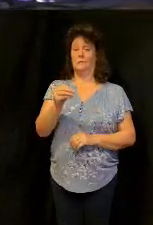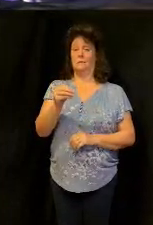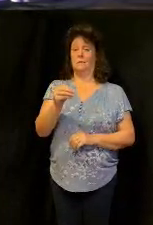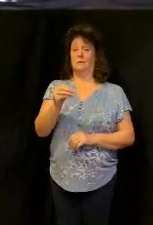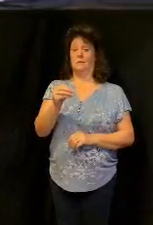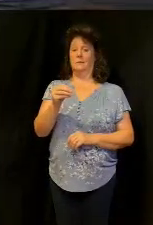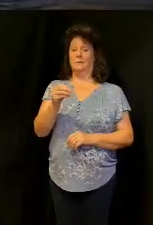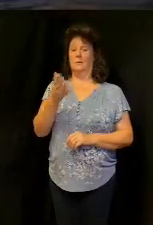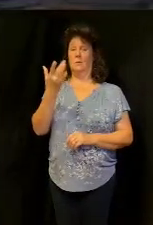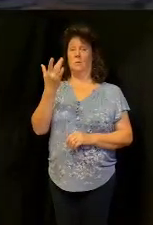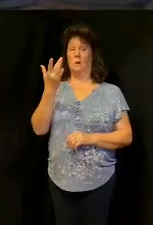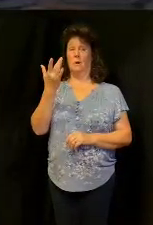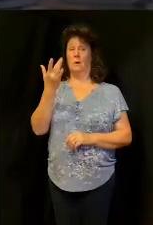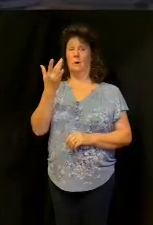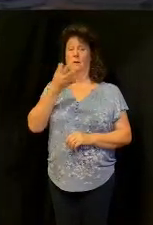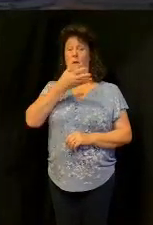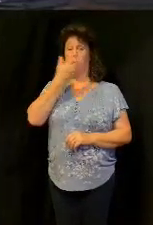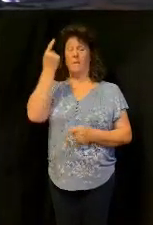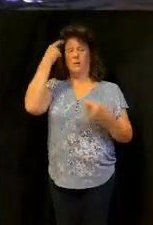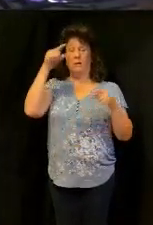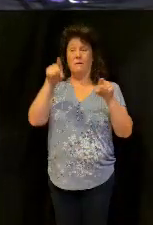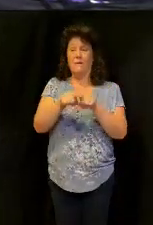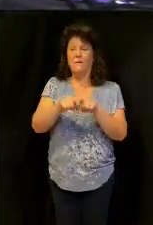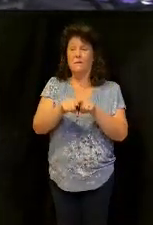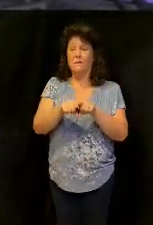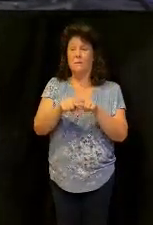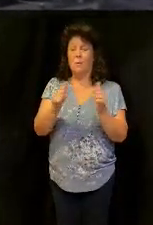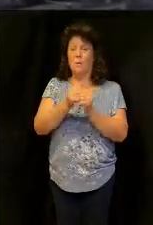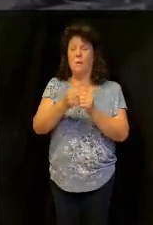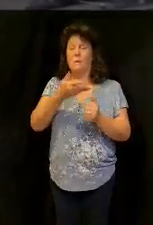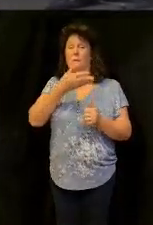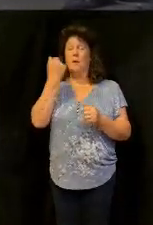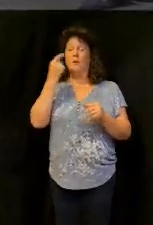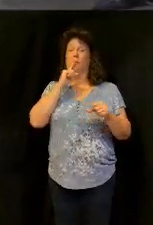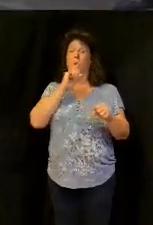because we serve we're in a better covenant with better promises